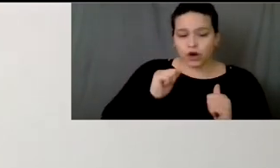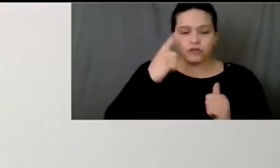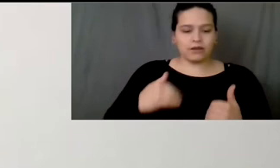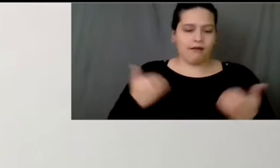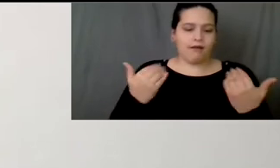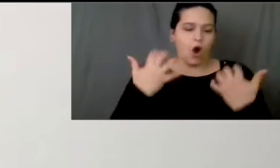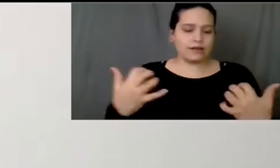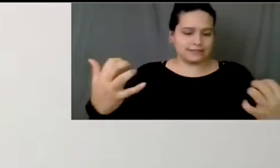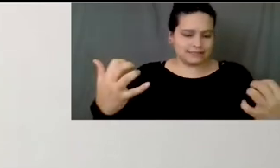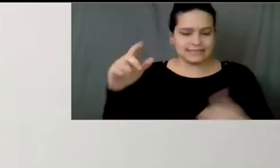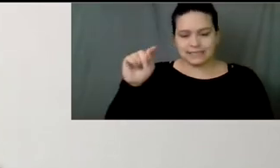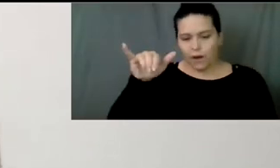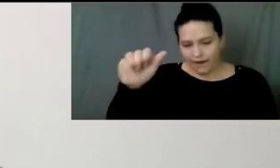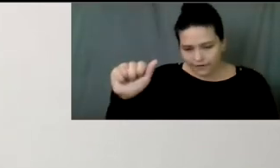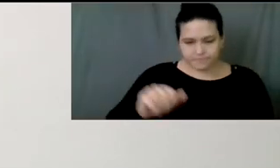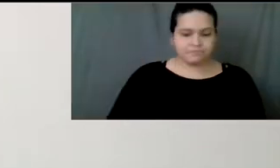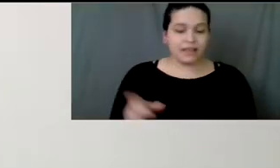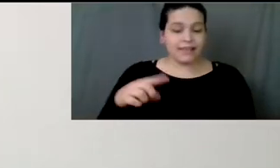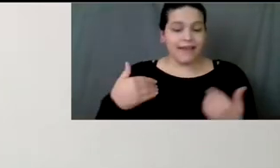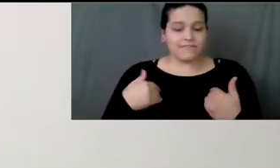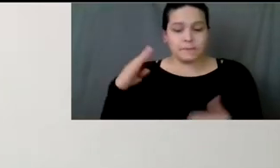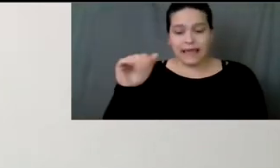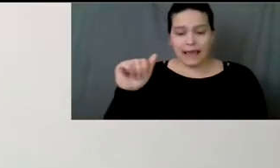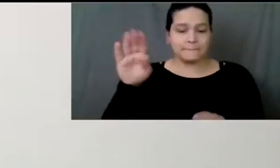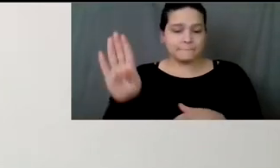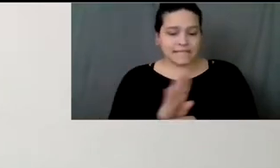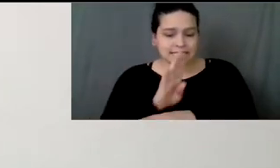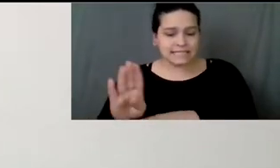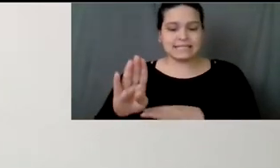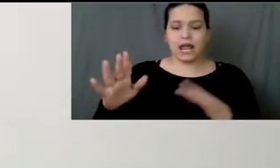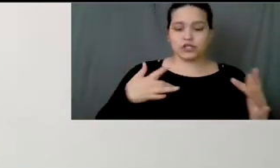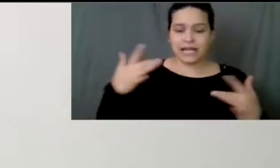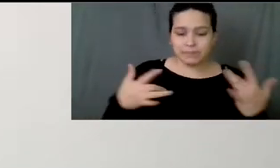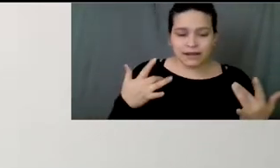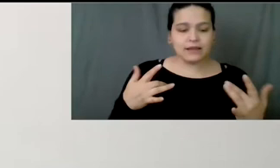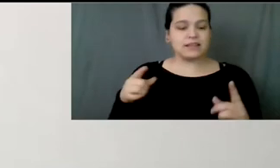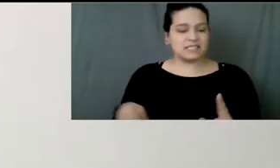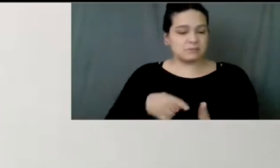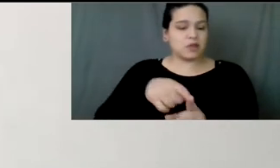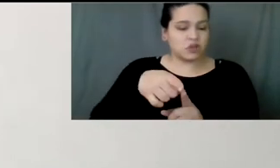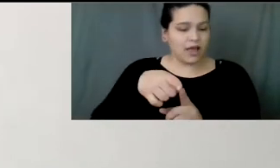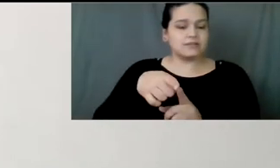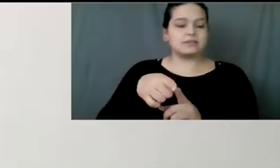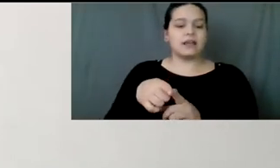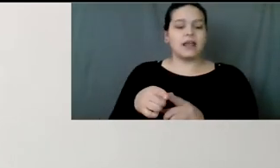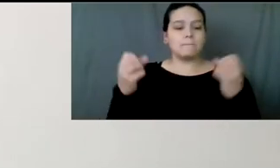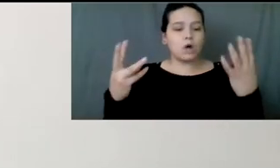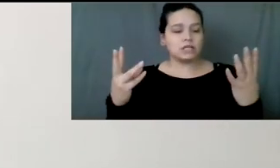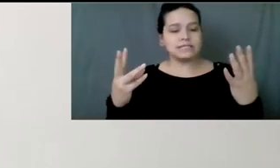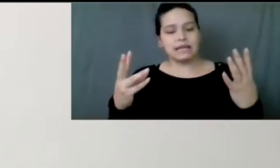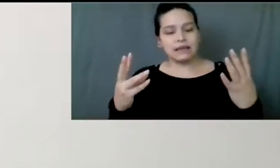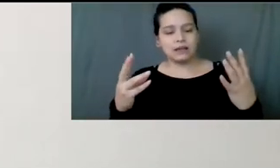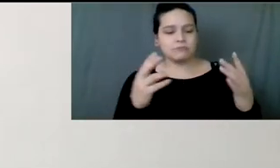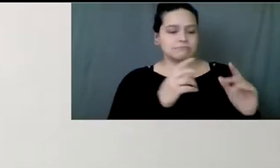American University. They've co-founded and formerly directed several local arts organizations, such as the Artist